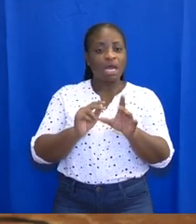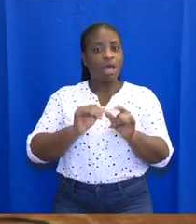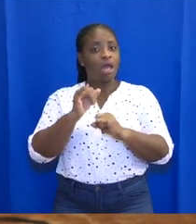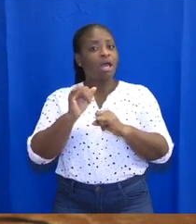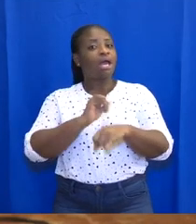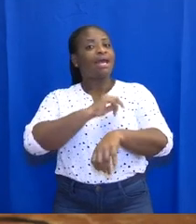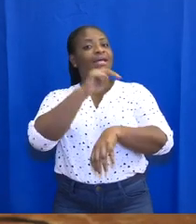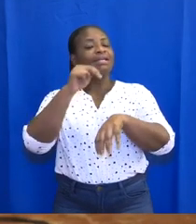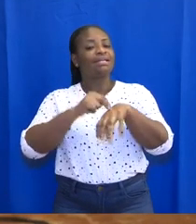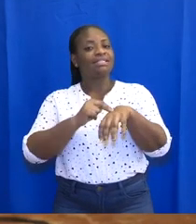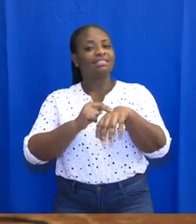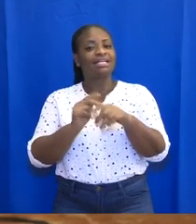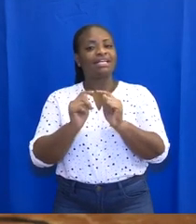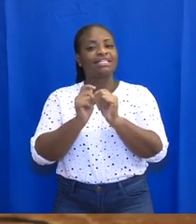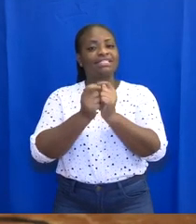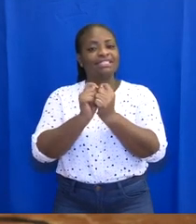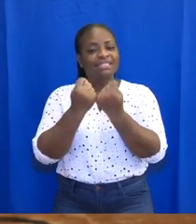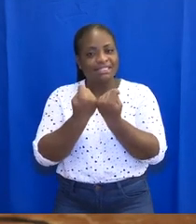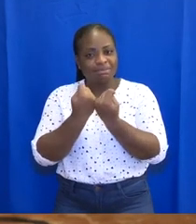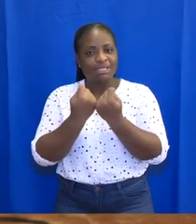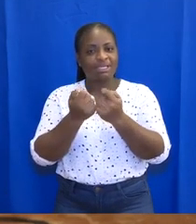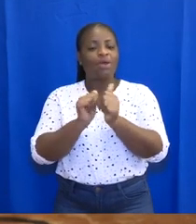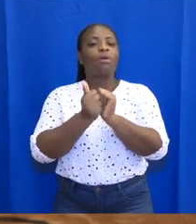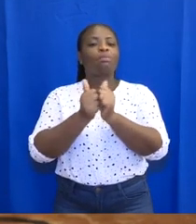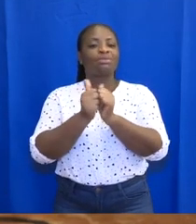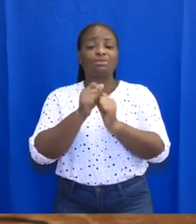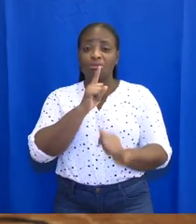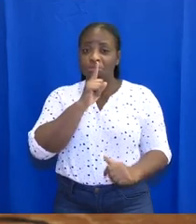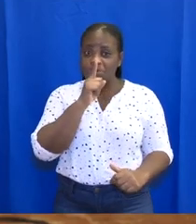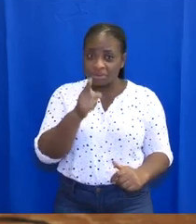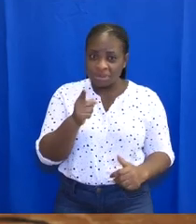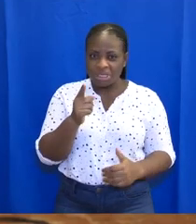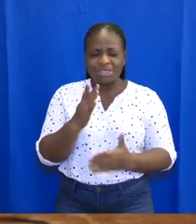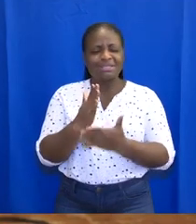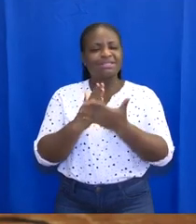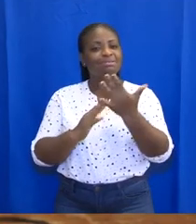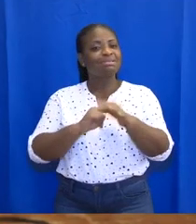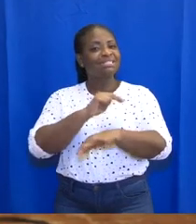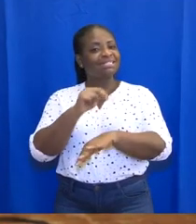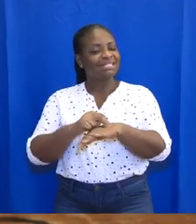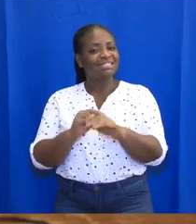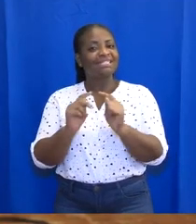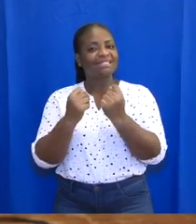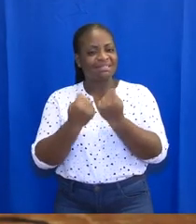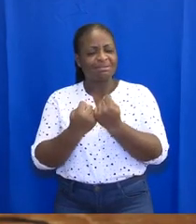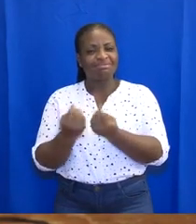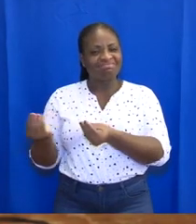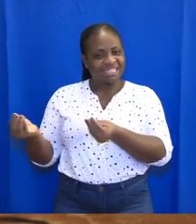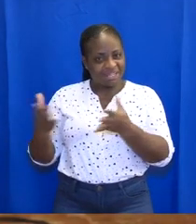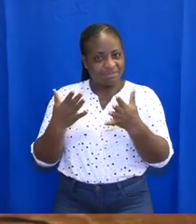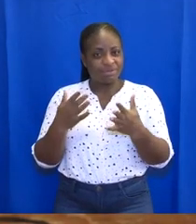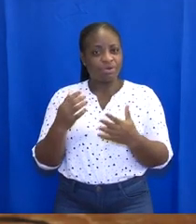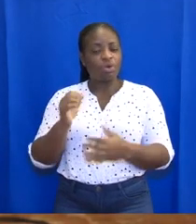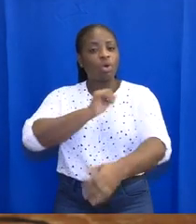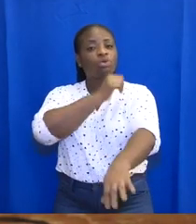teams in international competitions. Indeed, some national teams have already been given the dispensation